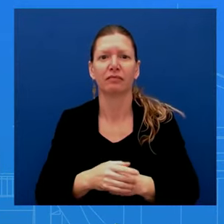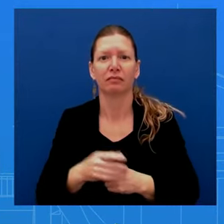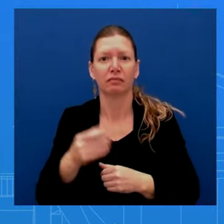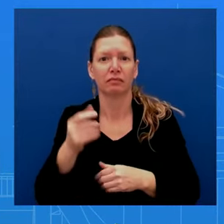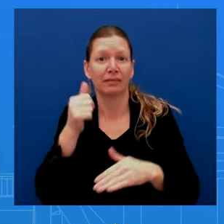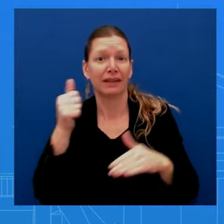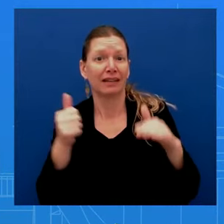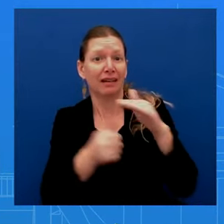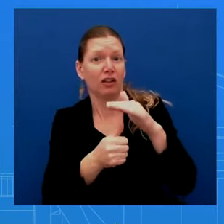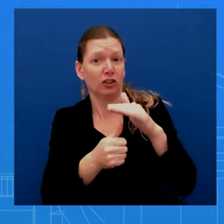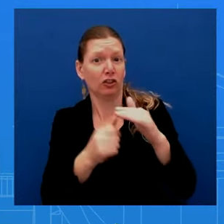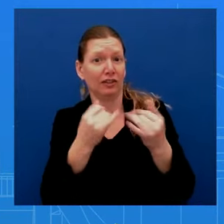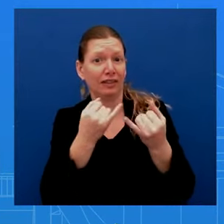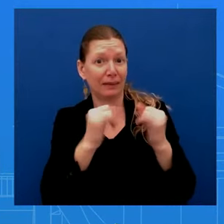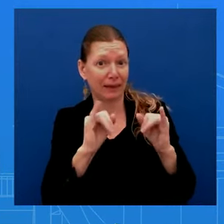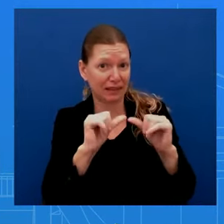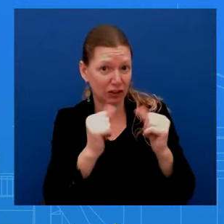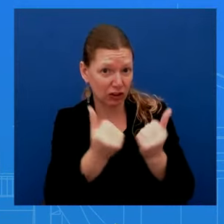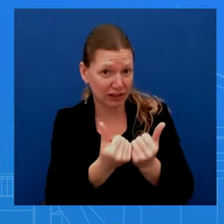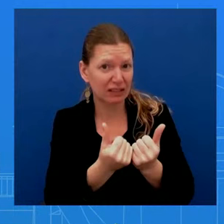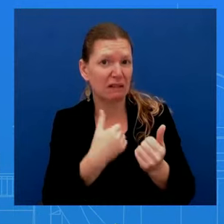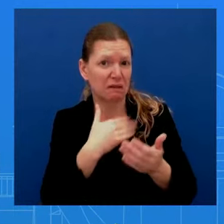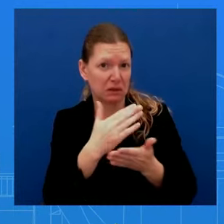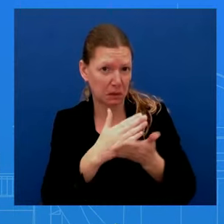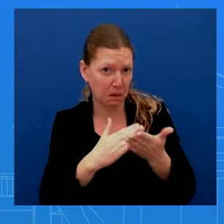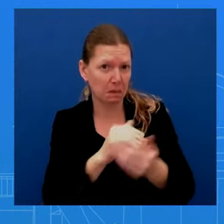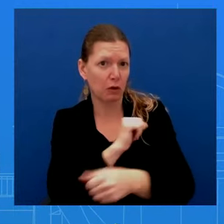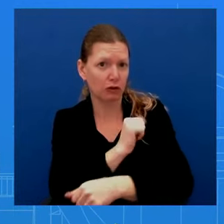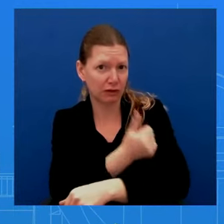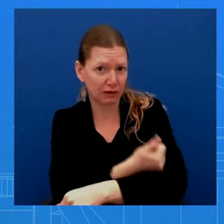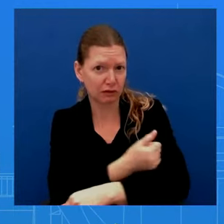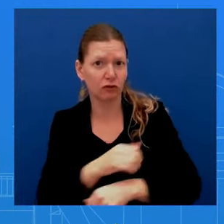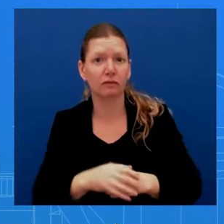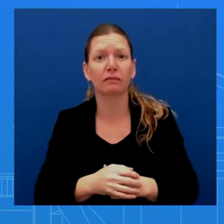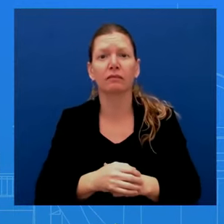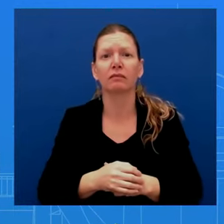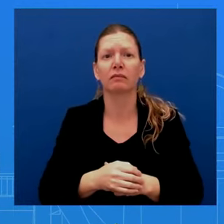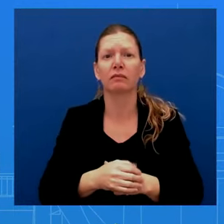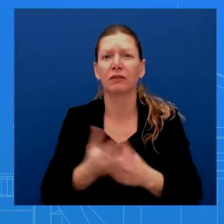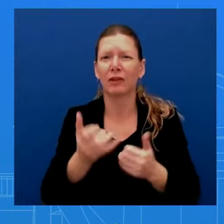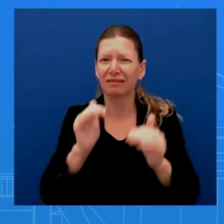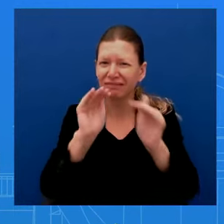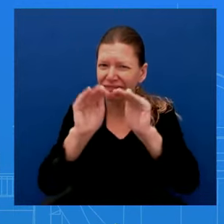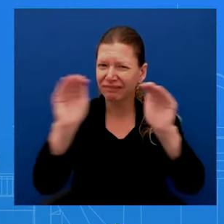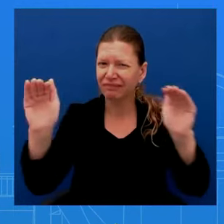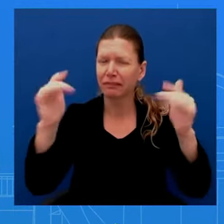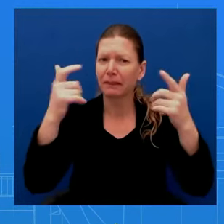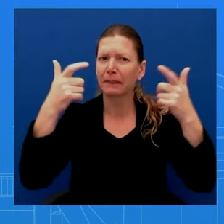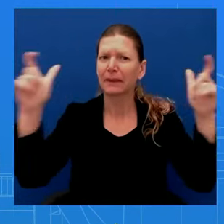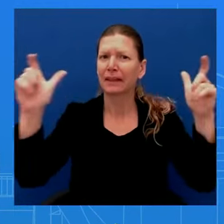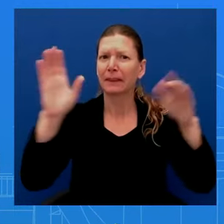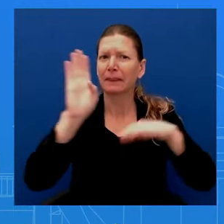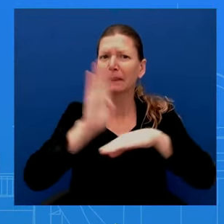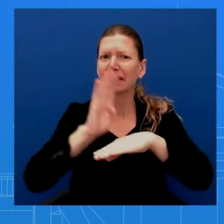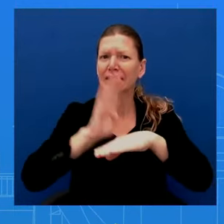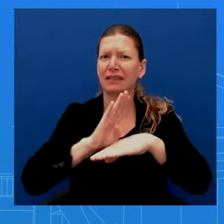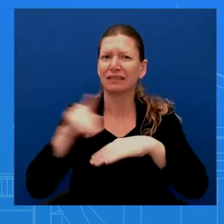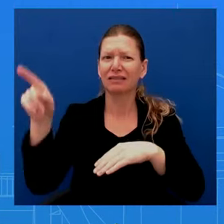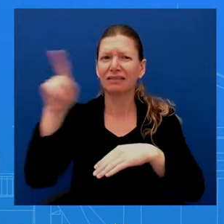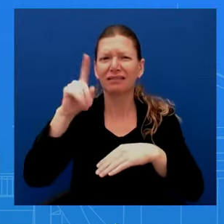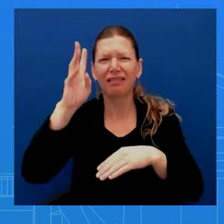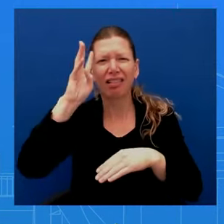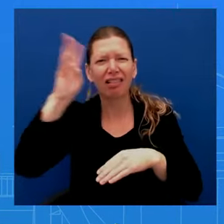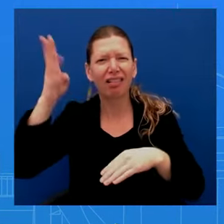to big business to bring down those prices that they increase so much when supply chains were